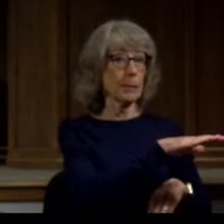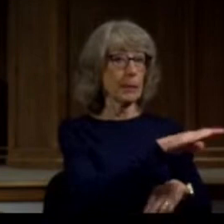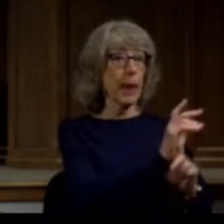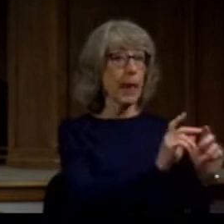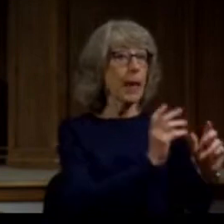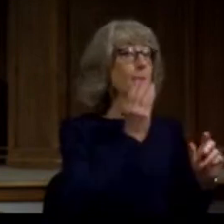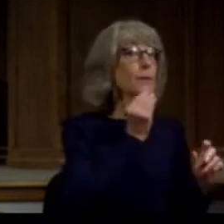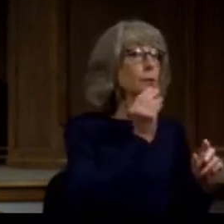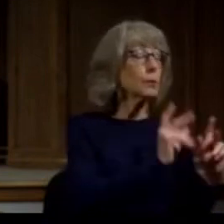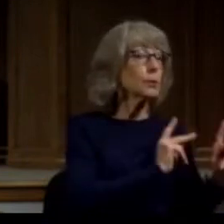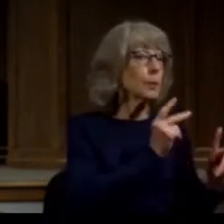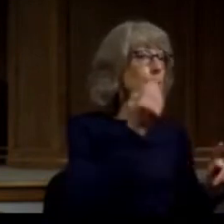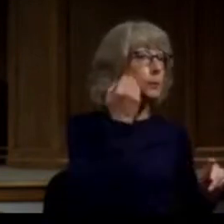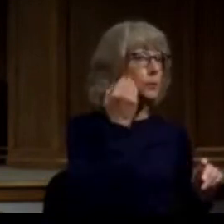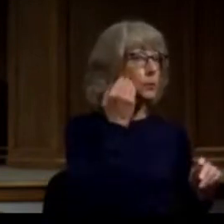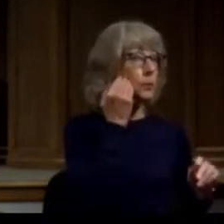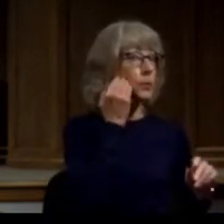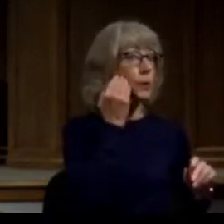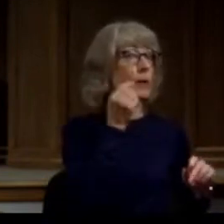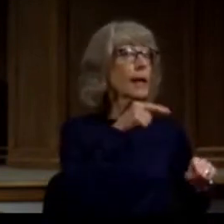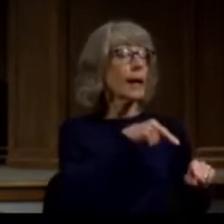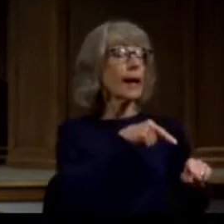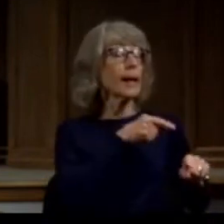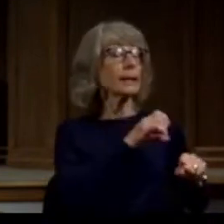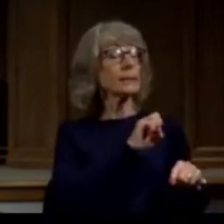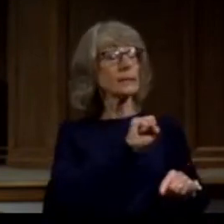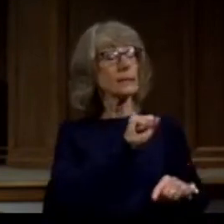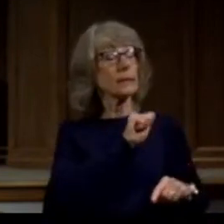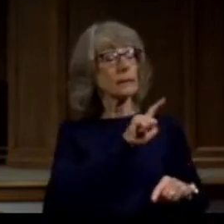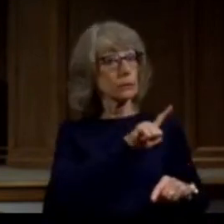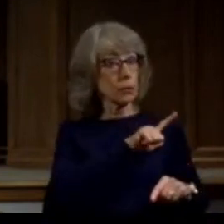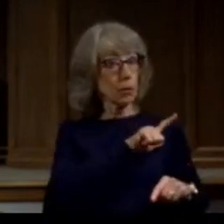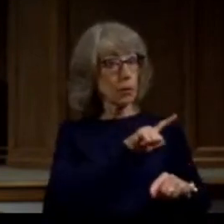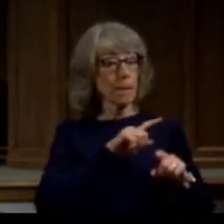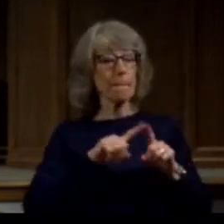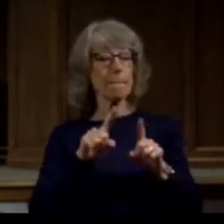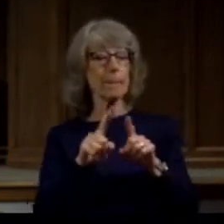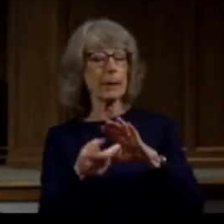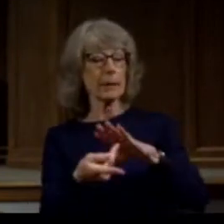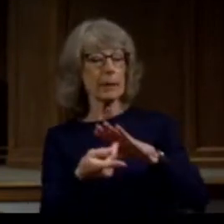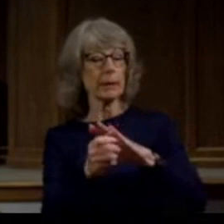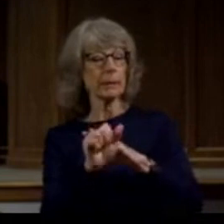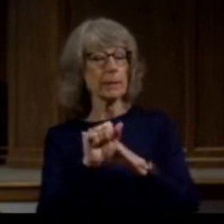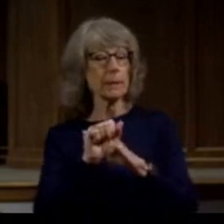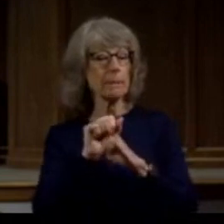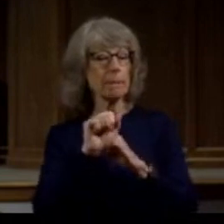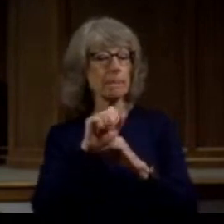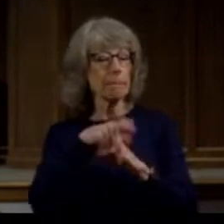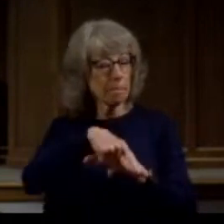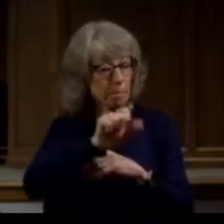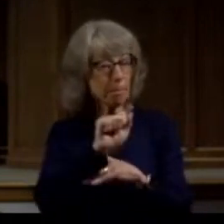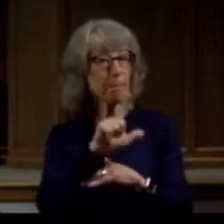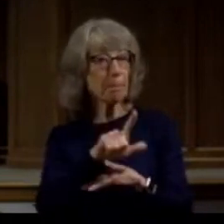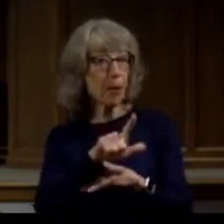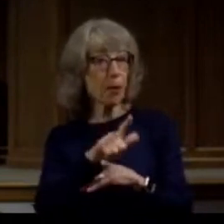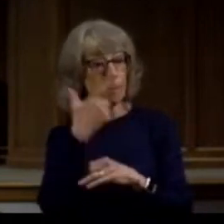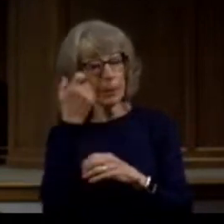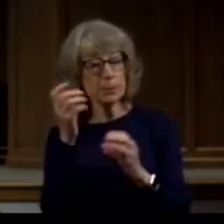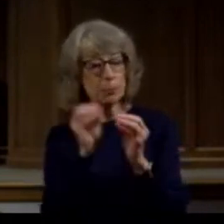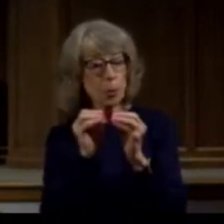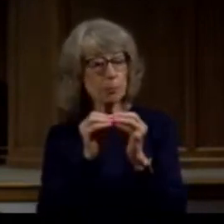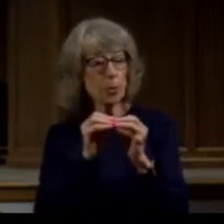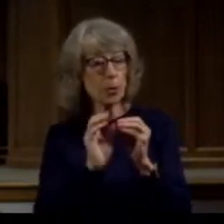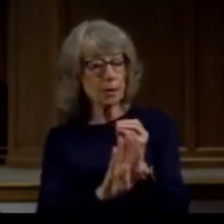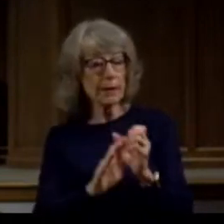about today on forward, most people will refer to him as Paul because he is going to be spending more and more of his life